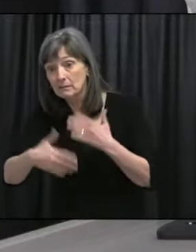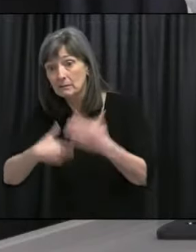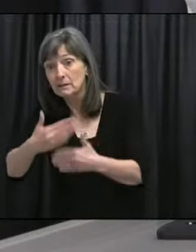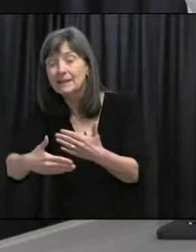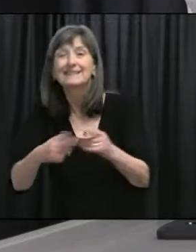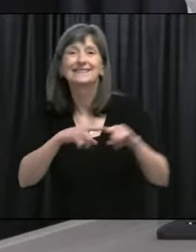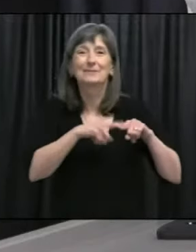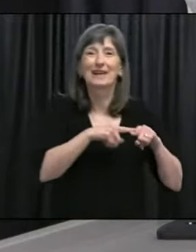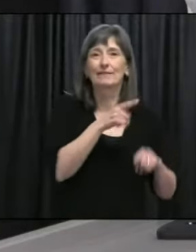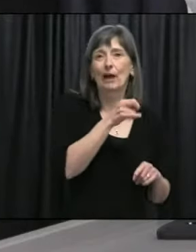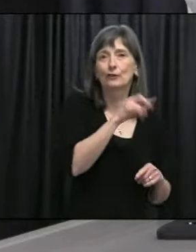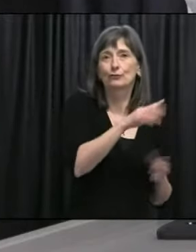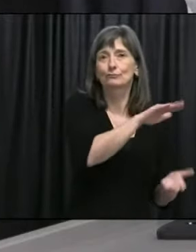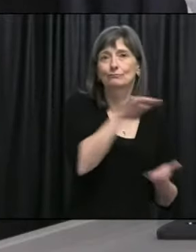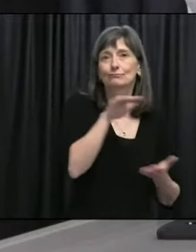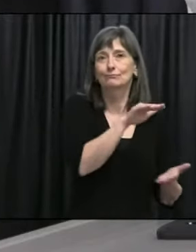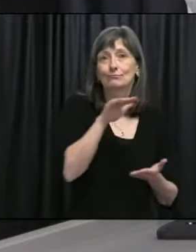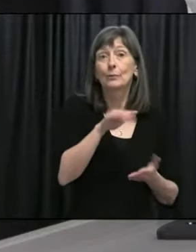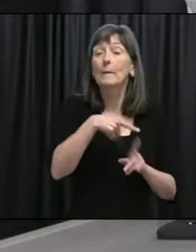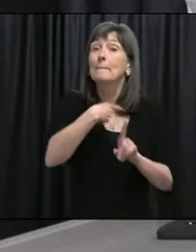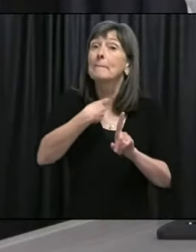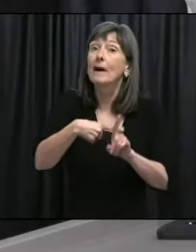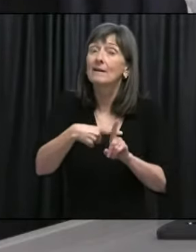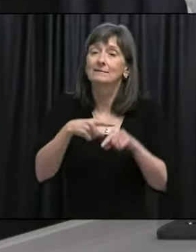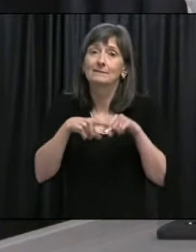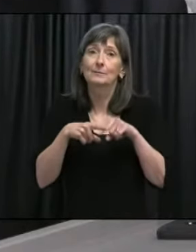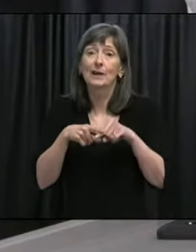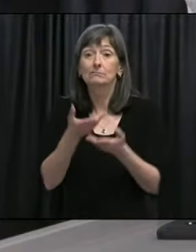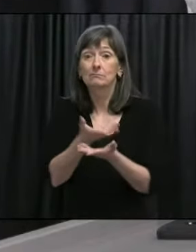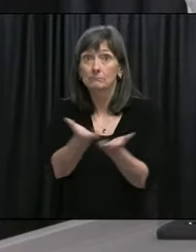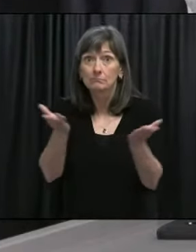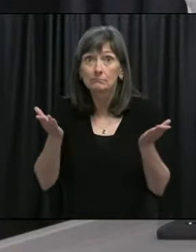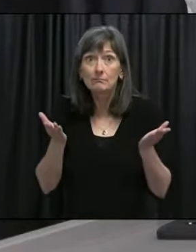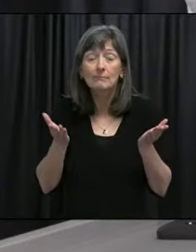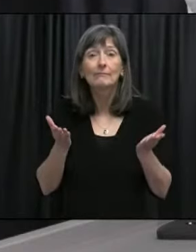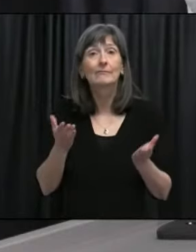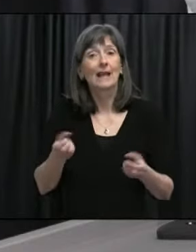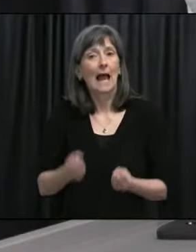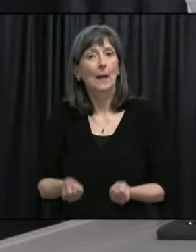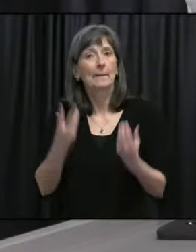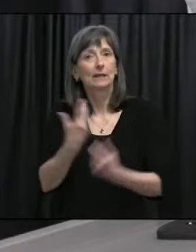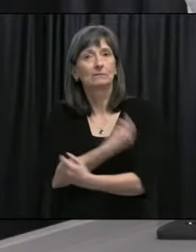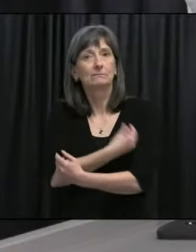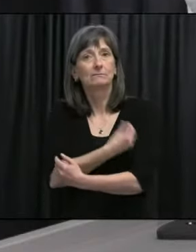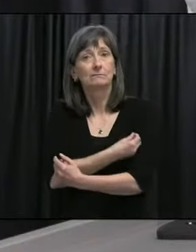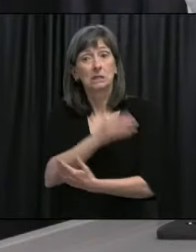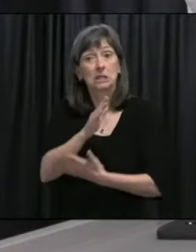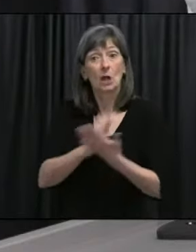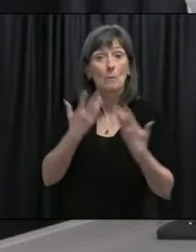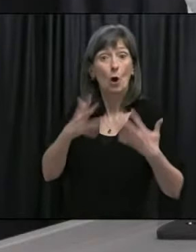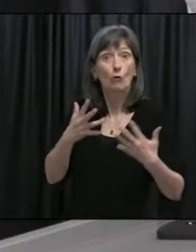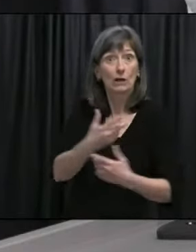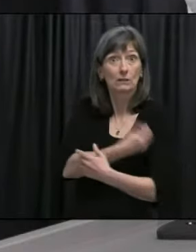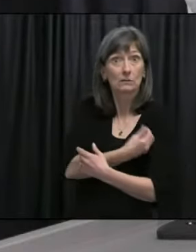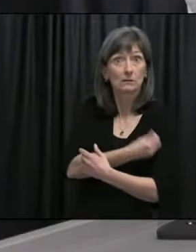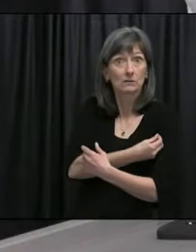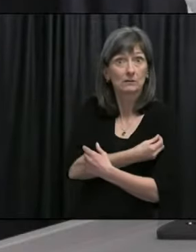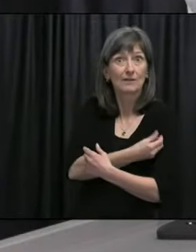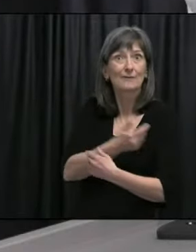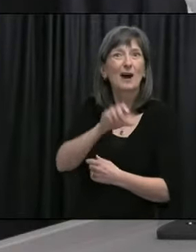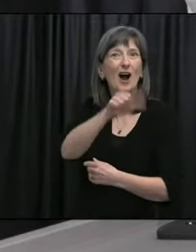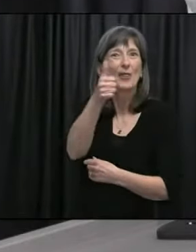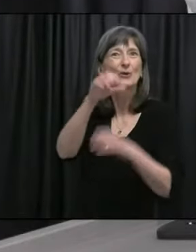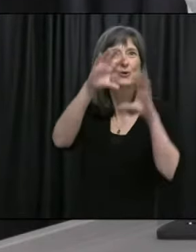of uptake for the general population are accurate, and how many of those have already been captured through